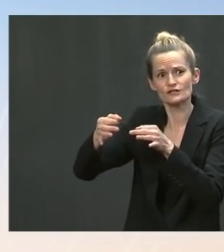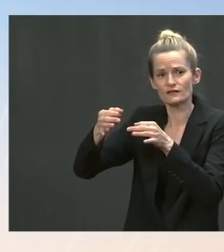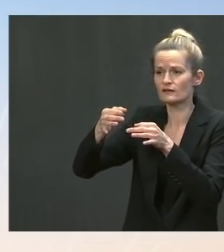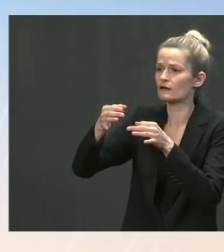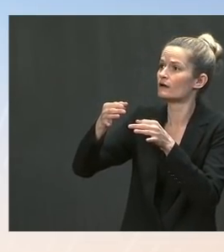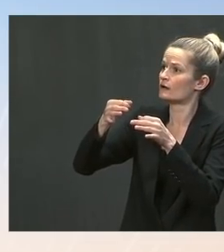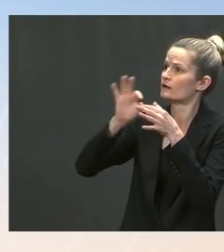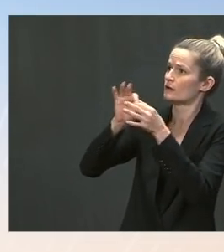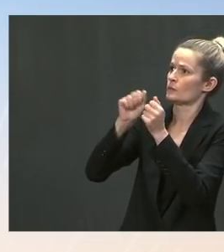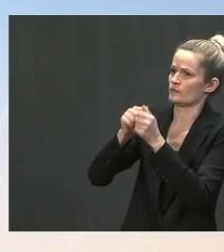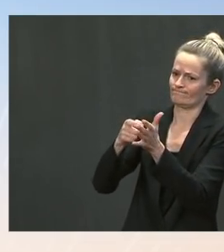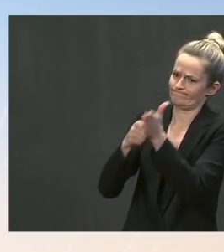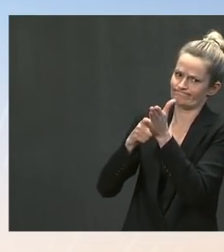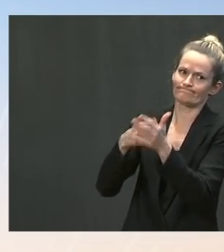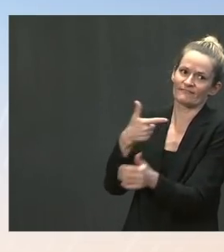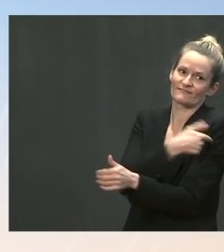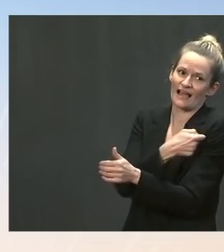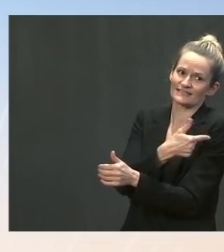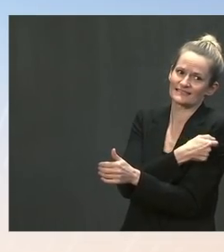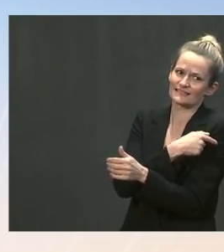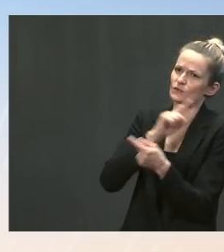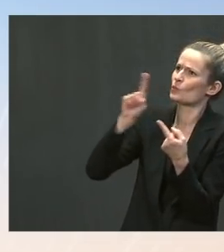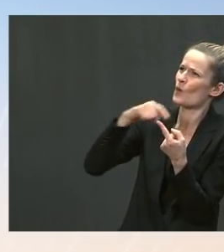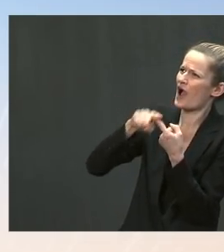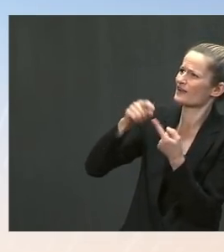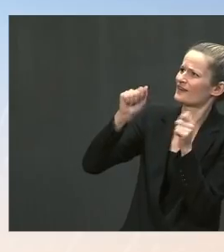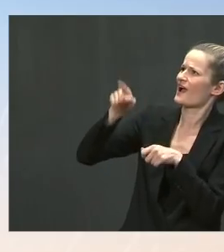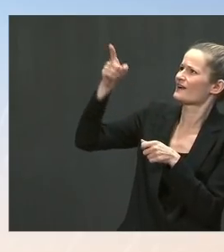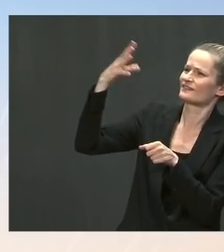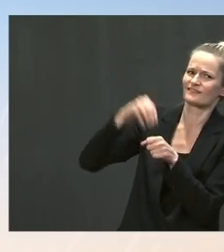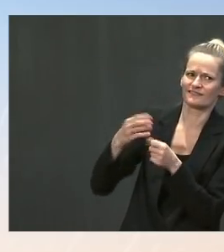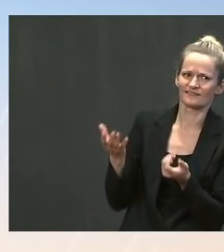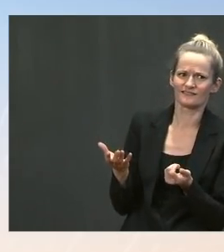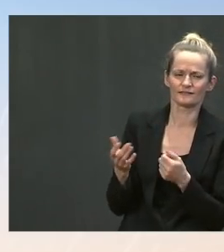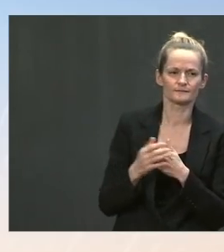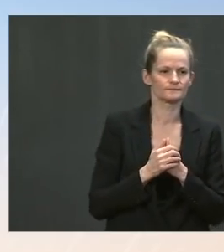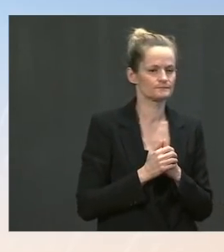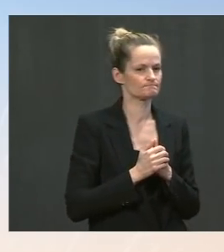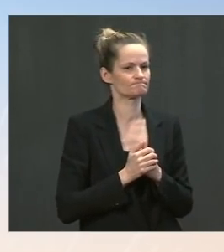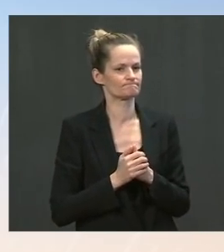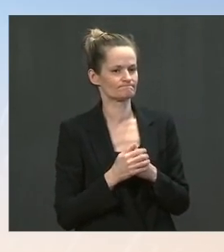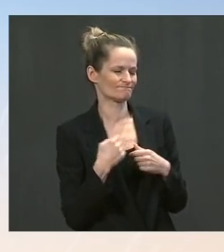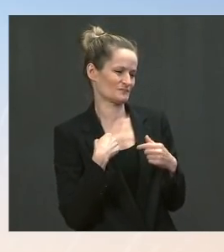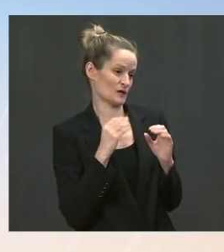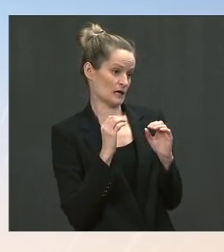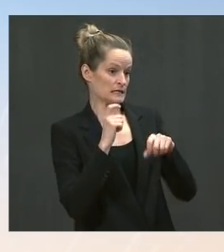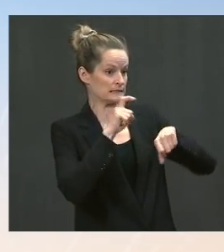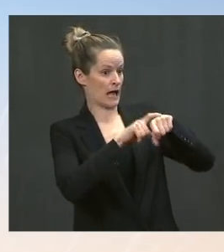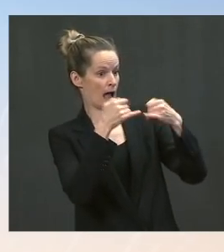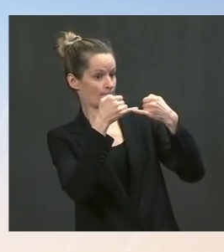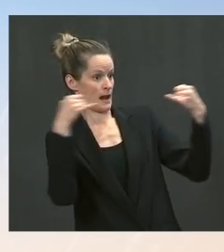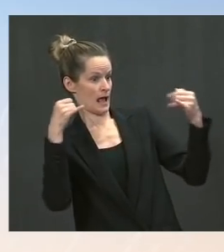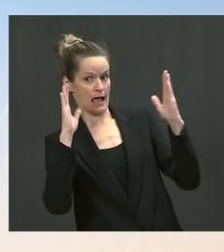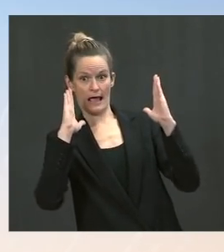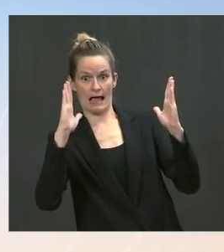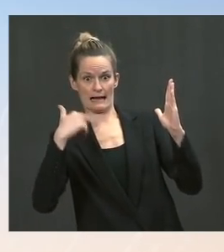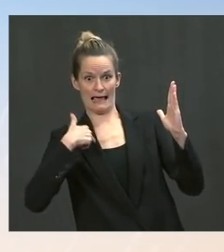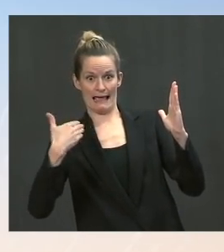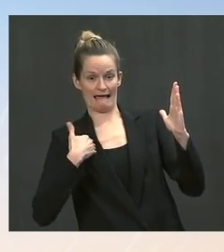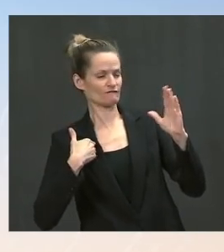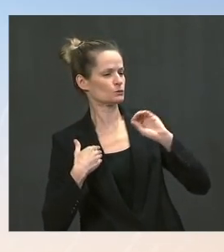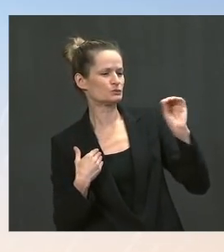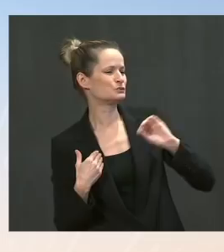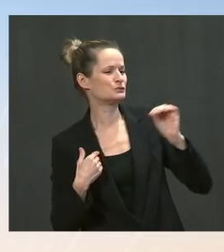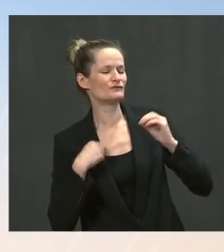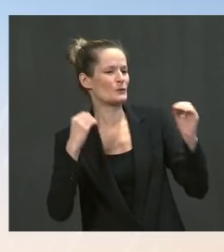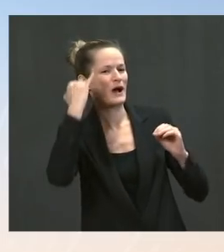Do you guys have a sense on when you'll have a determination on some of these discussions? Ms. I don't have a timeline for you. And when we say early and pre-decisional, often that means it's just